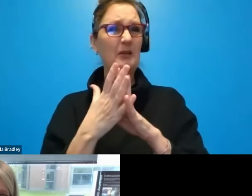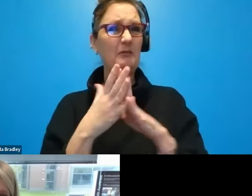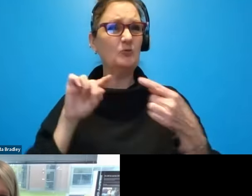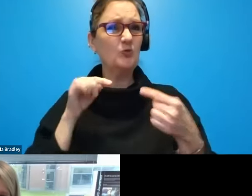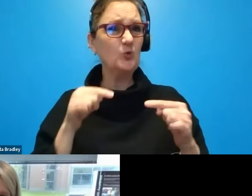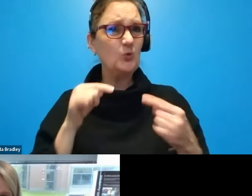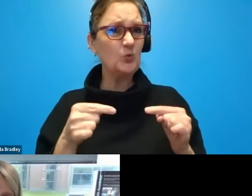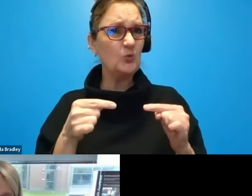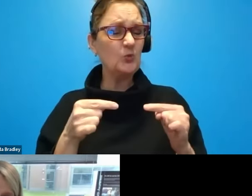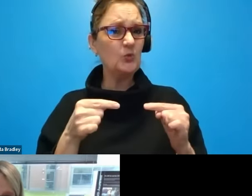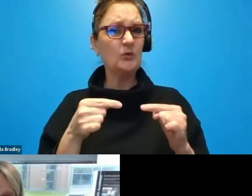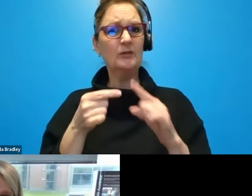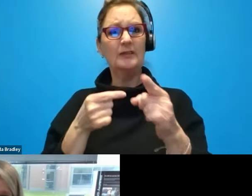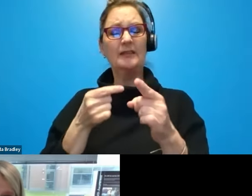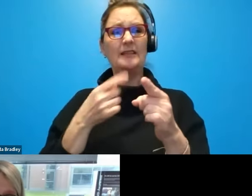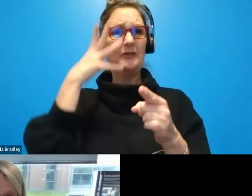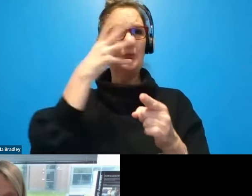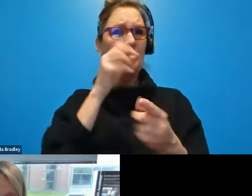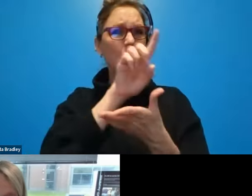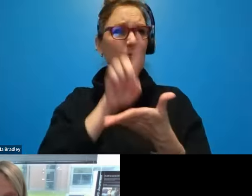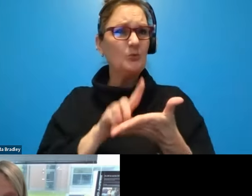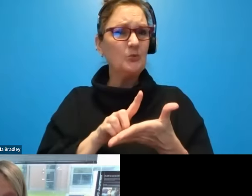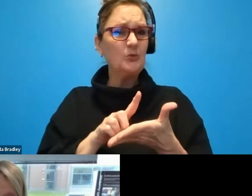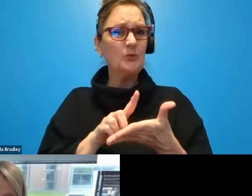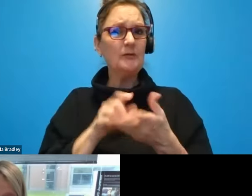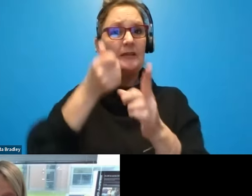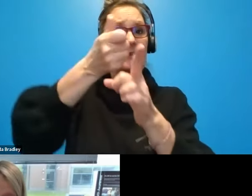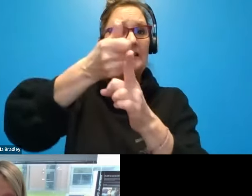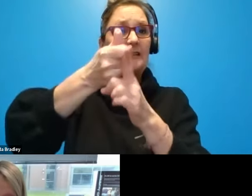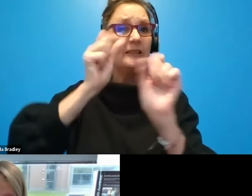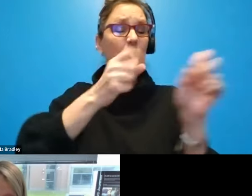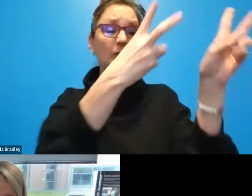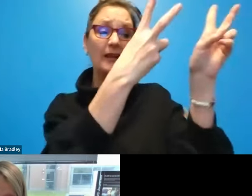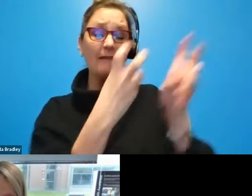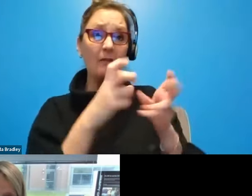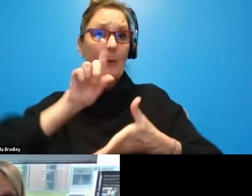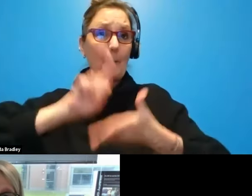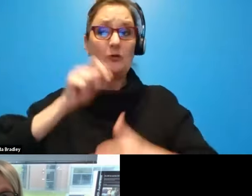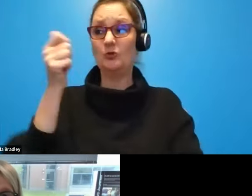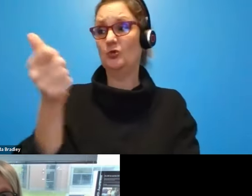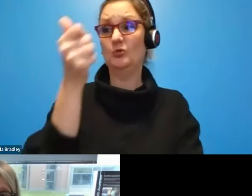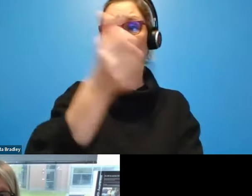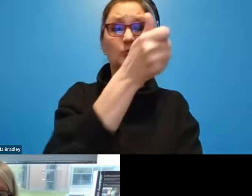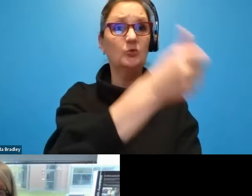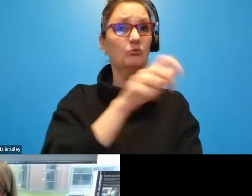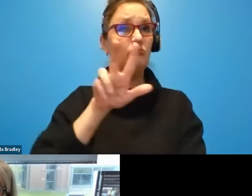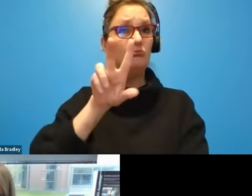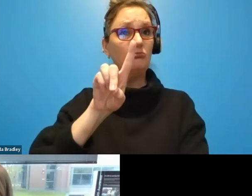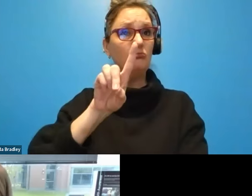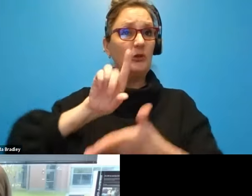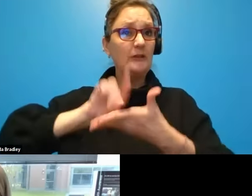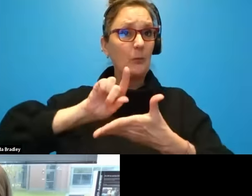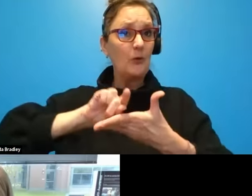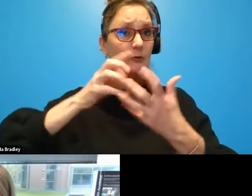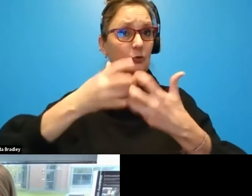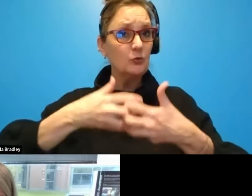it's just beautiful. And then these things you're going to be able to download and print your own. Um, and so whatever tail